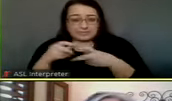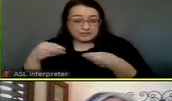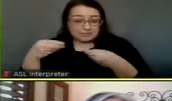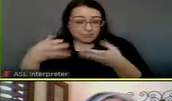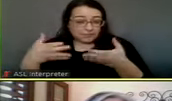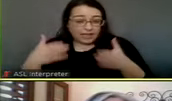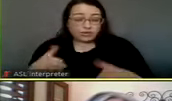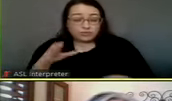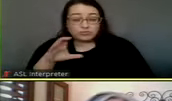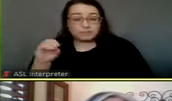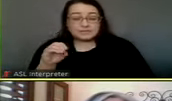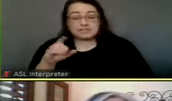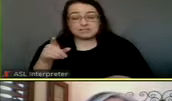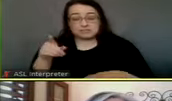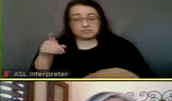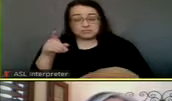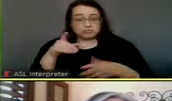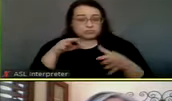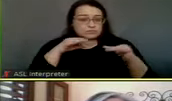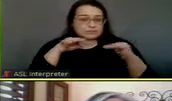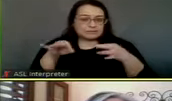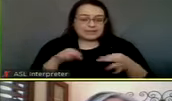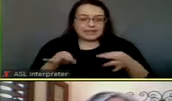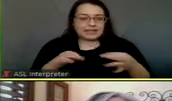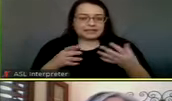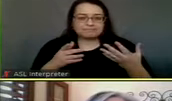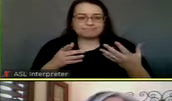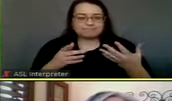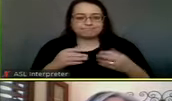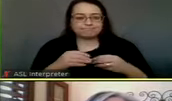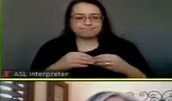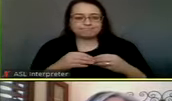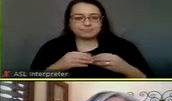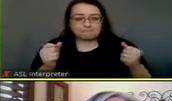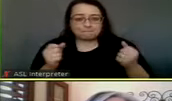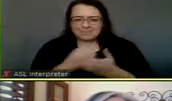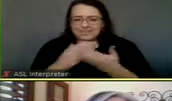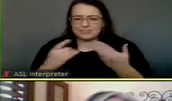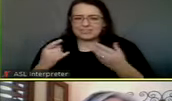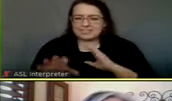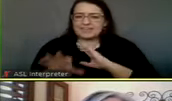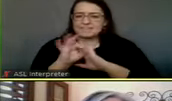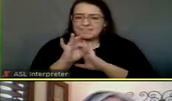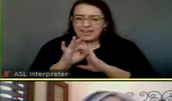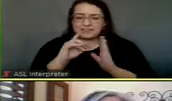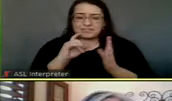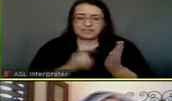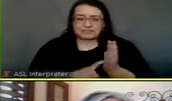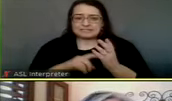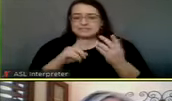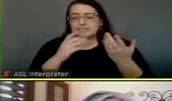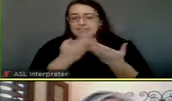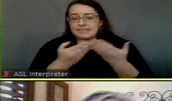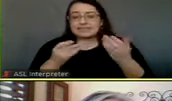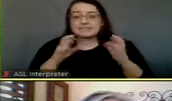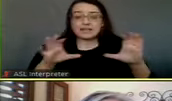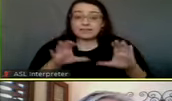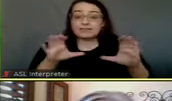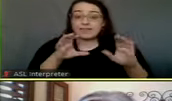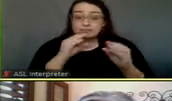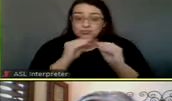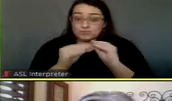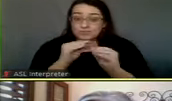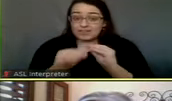to just explain everything that has been found and identified and corrections that are being